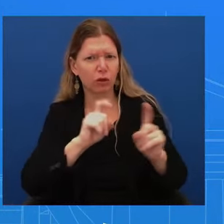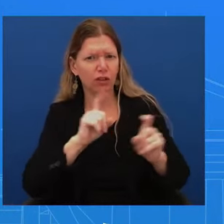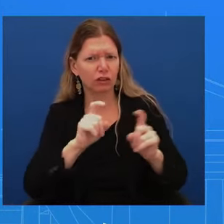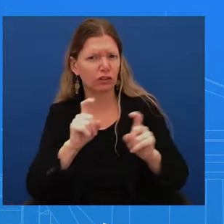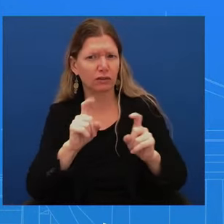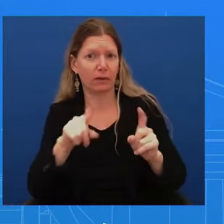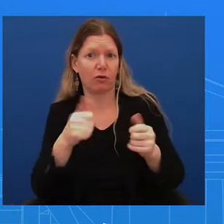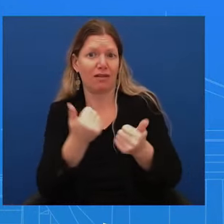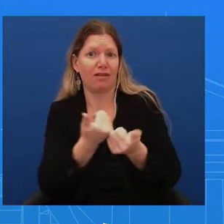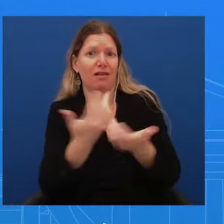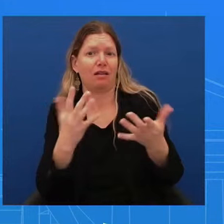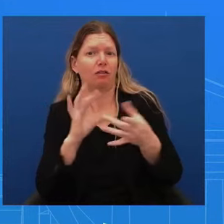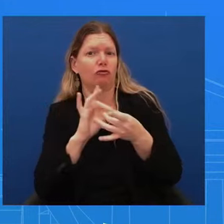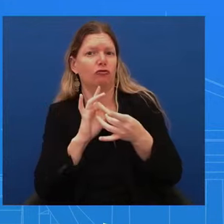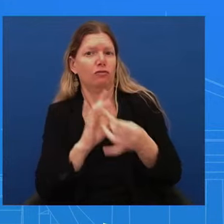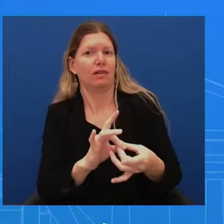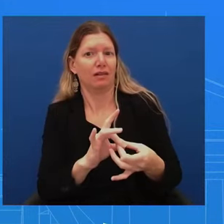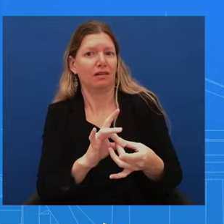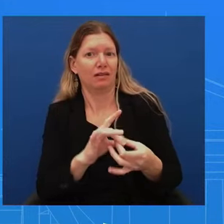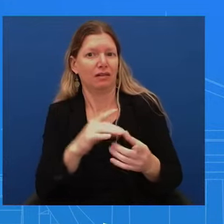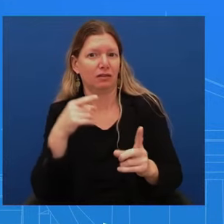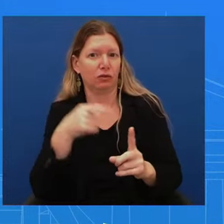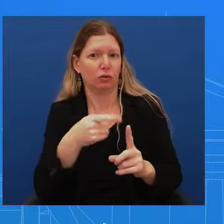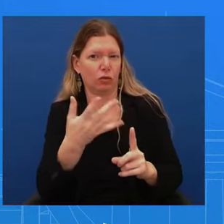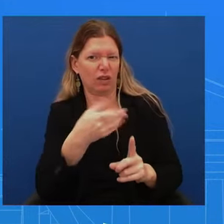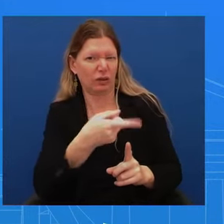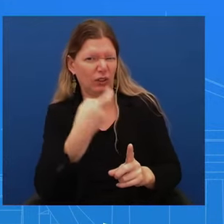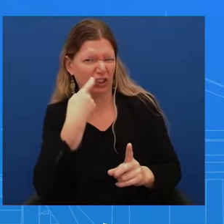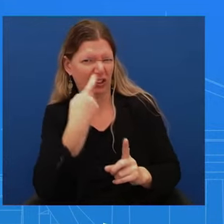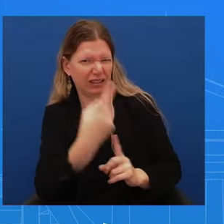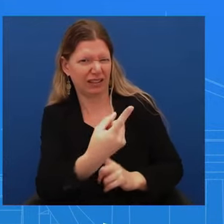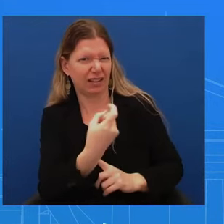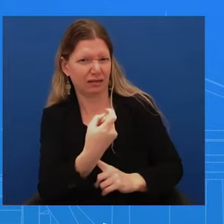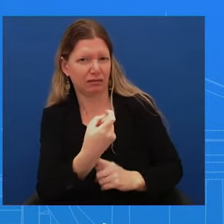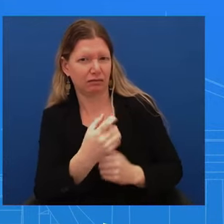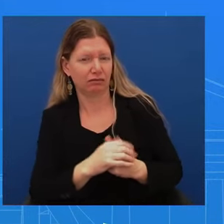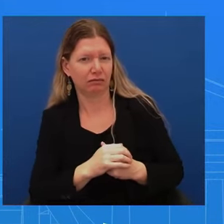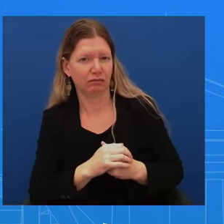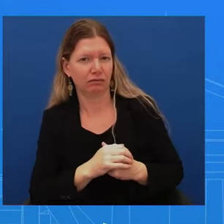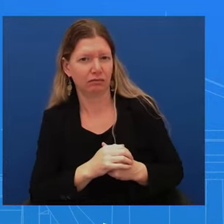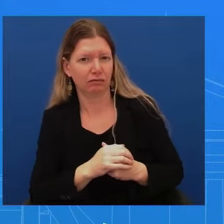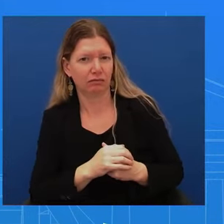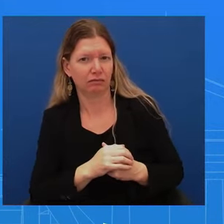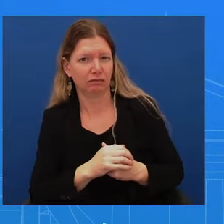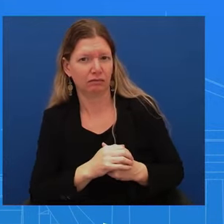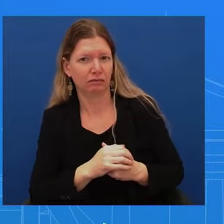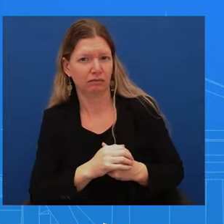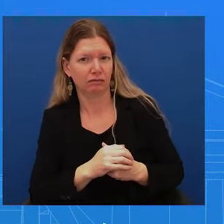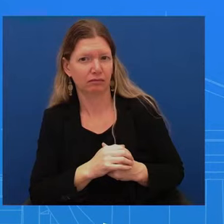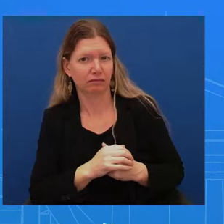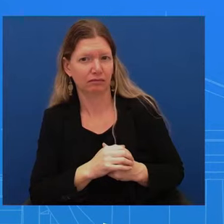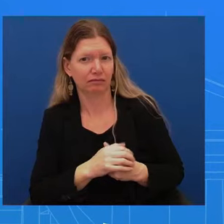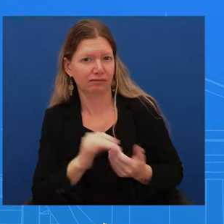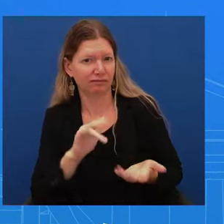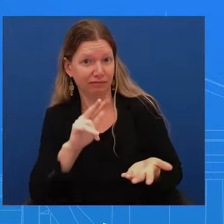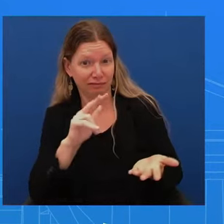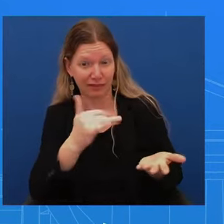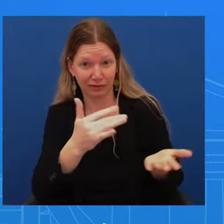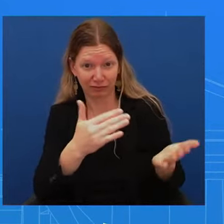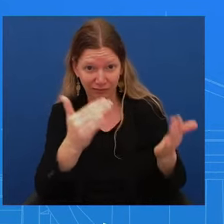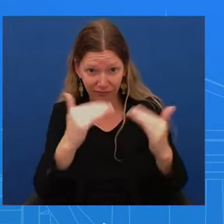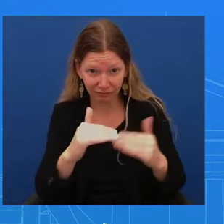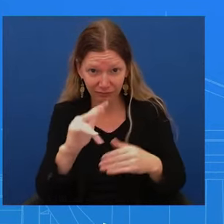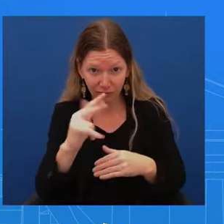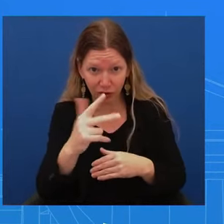to what you just asked. My second question is